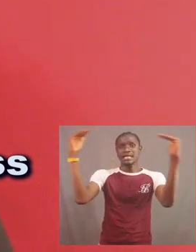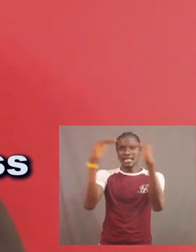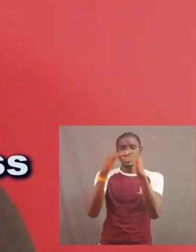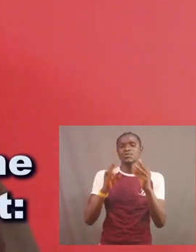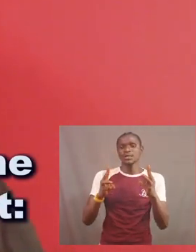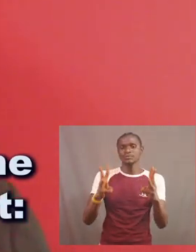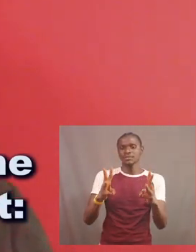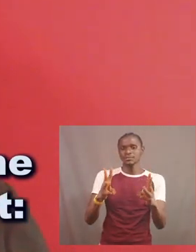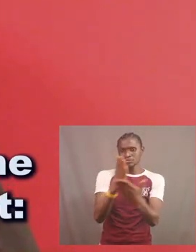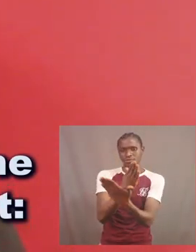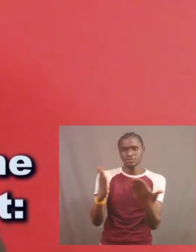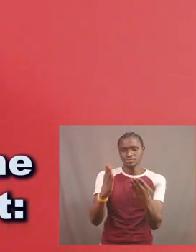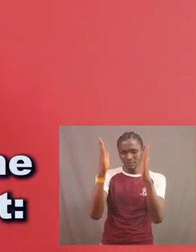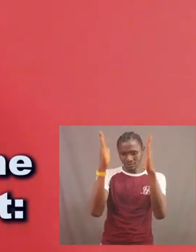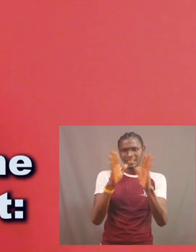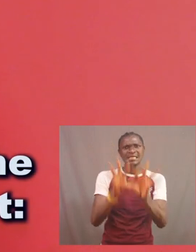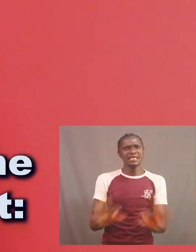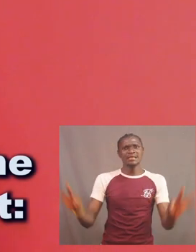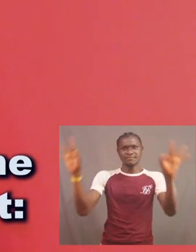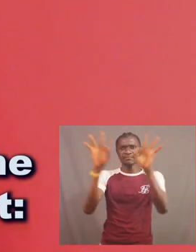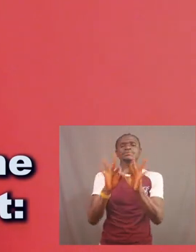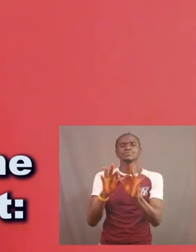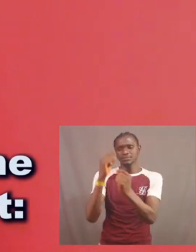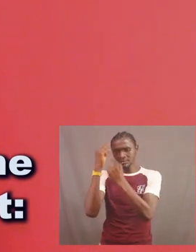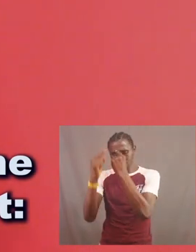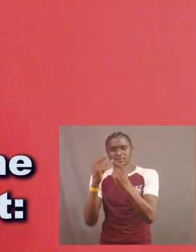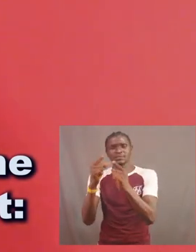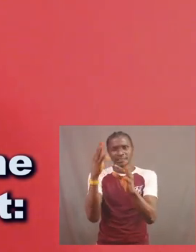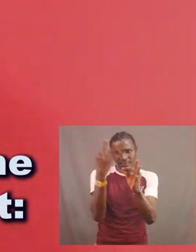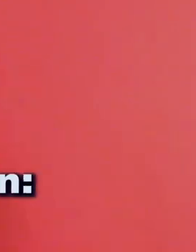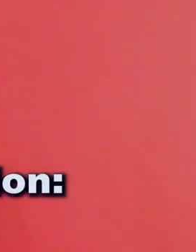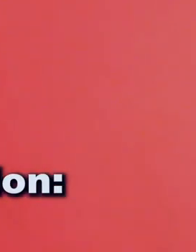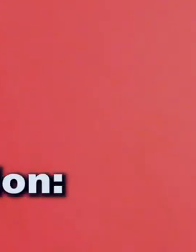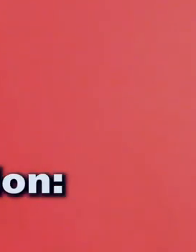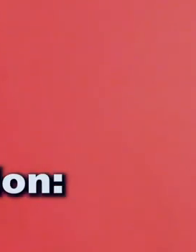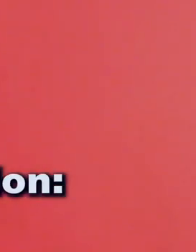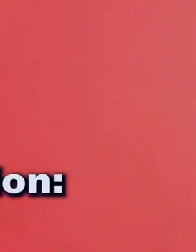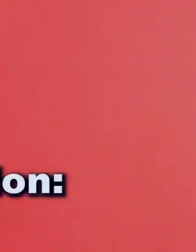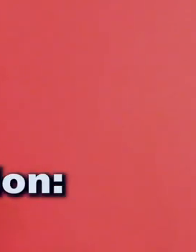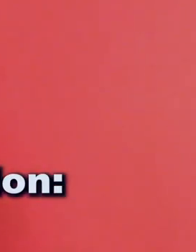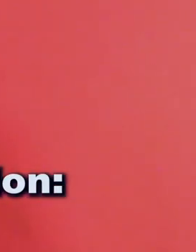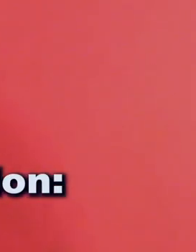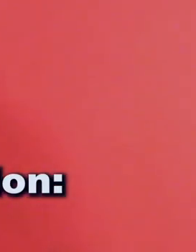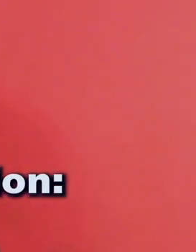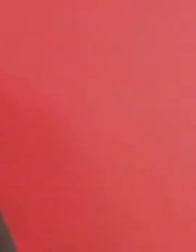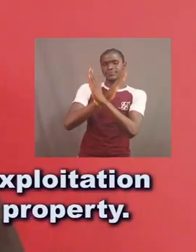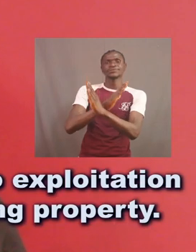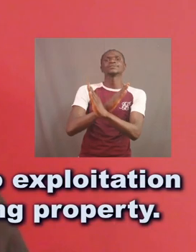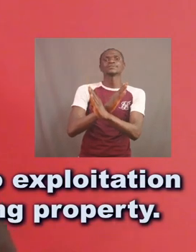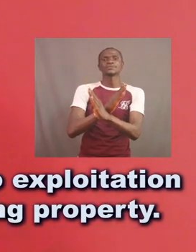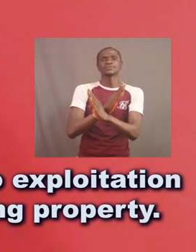Key Consideration for the Interpretation of the Act Protection from Exploitation